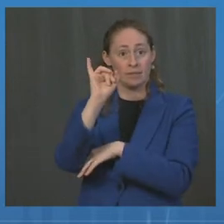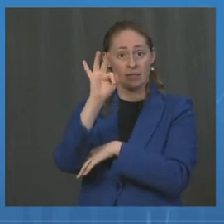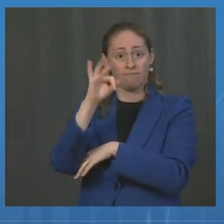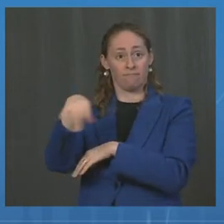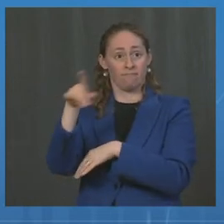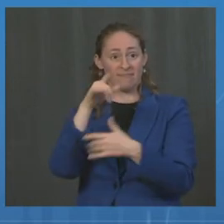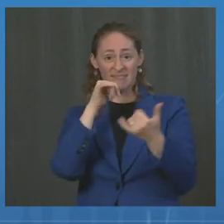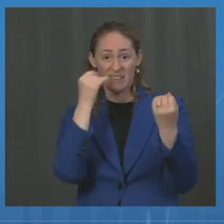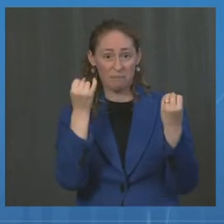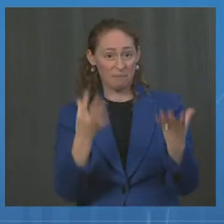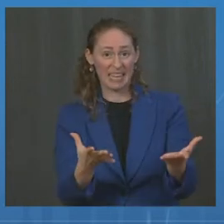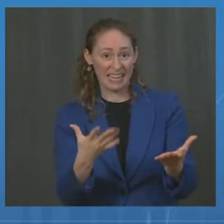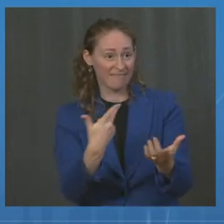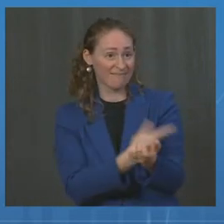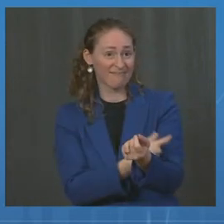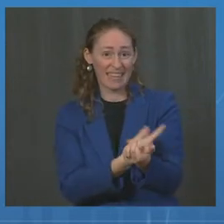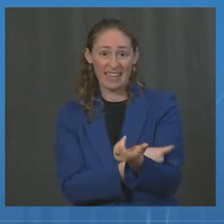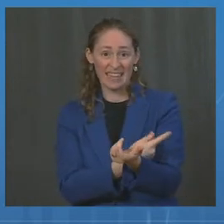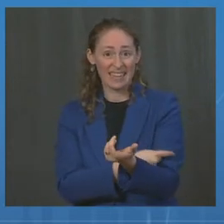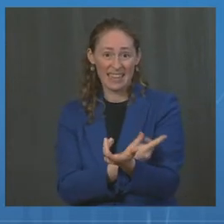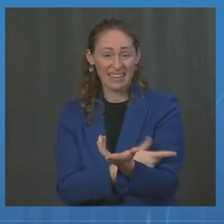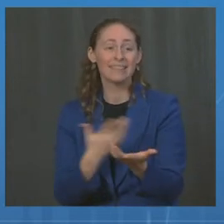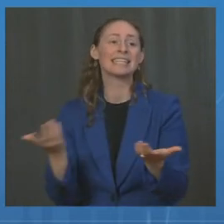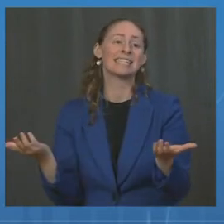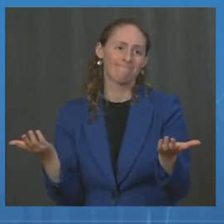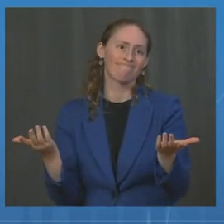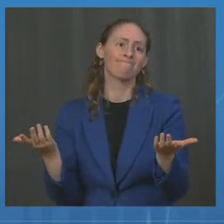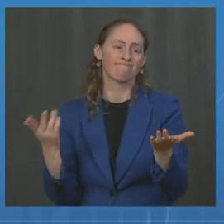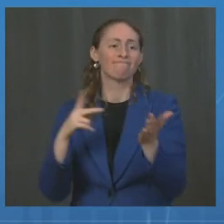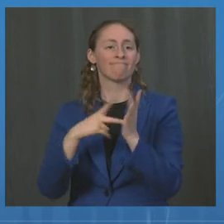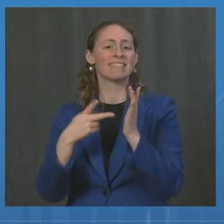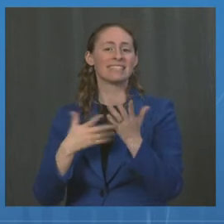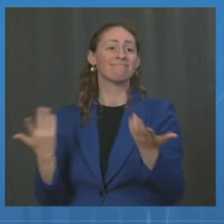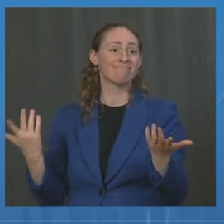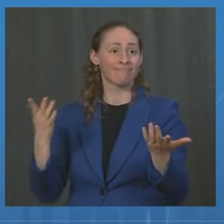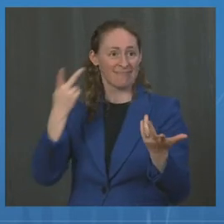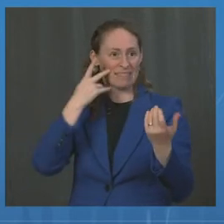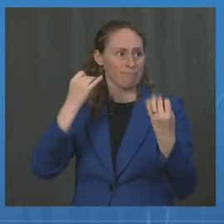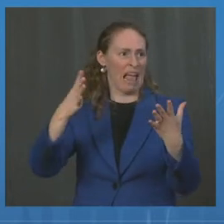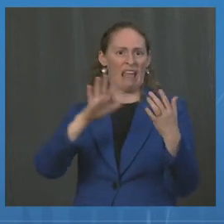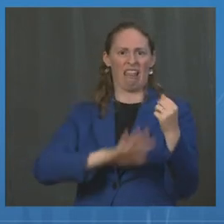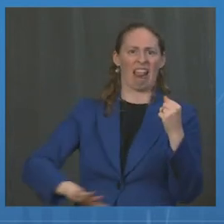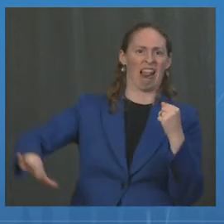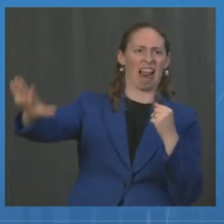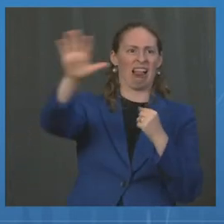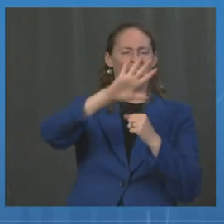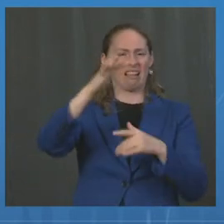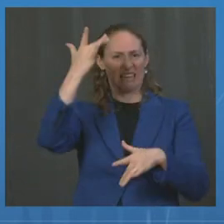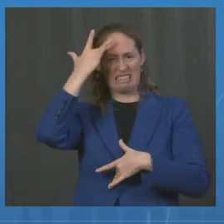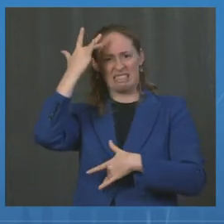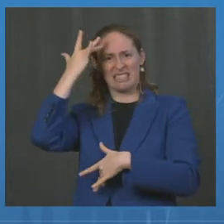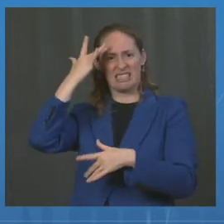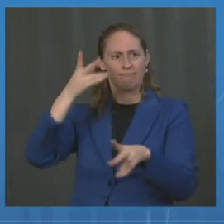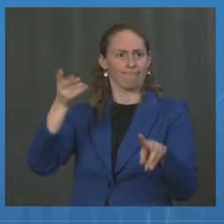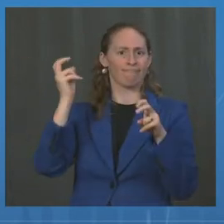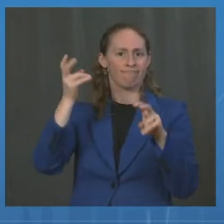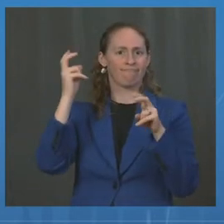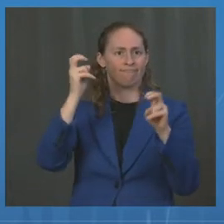seen less disease. There's a lot of disease going on right now, but the way out of that is vaccination.